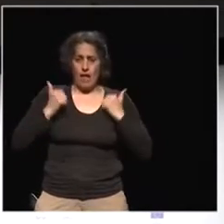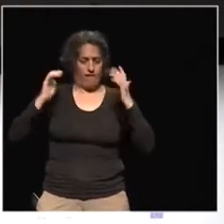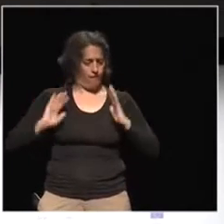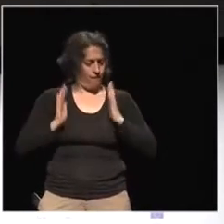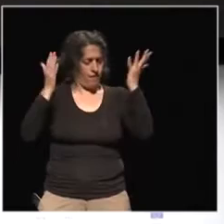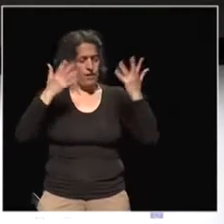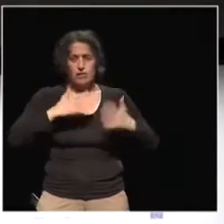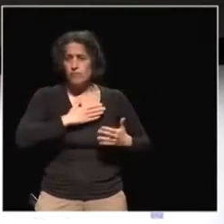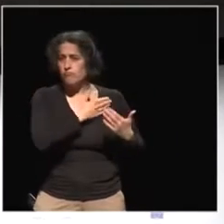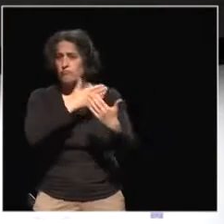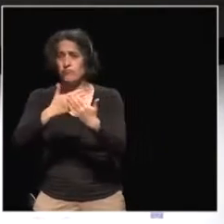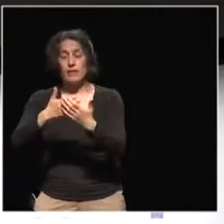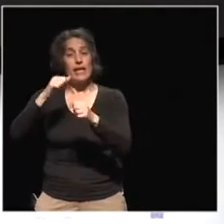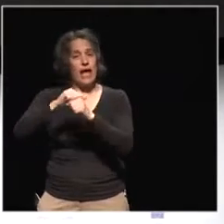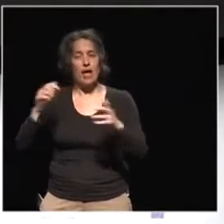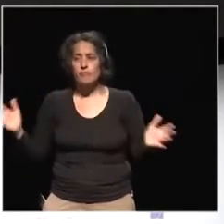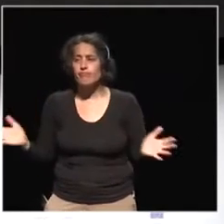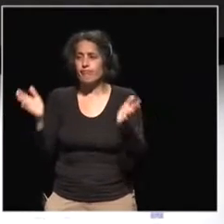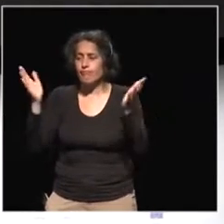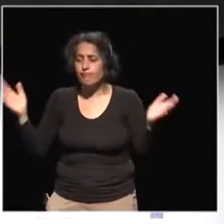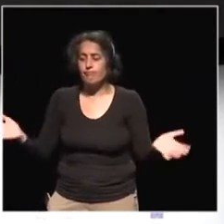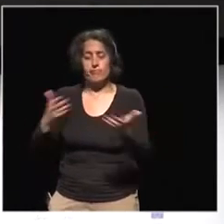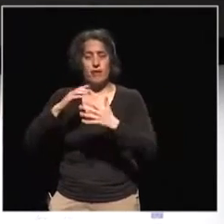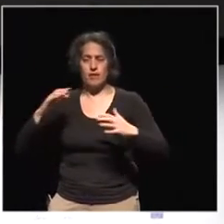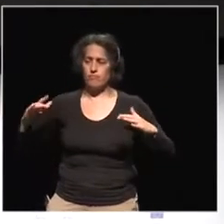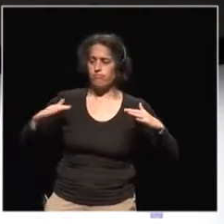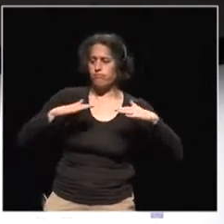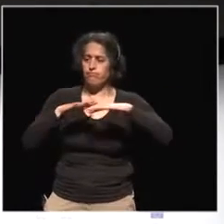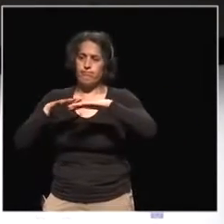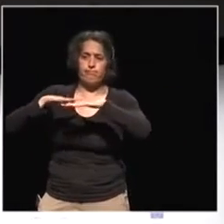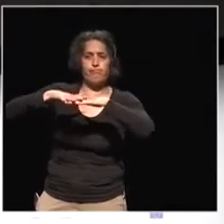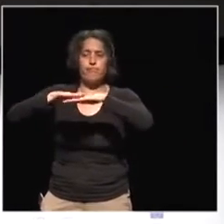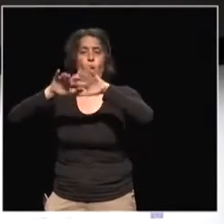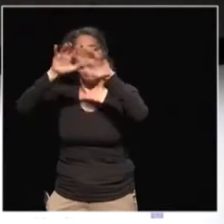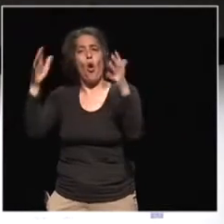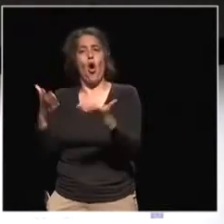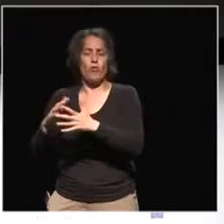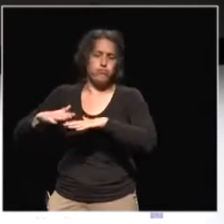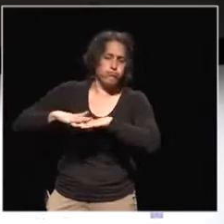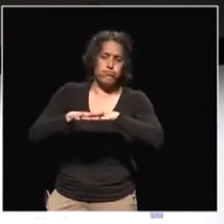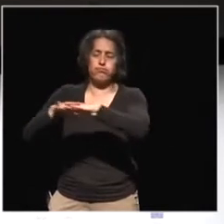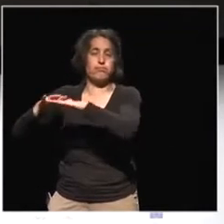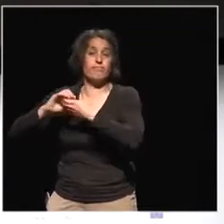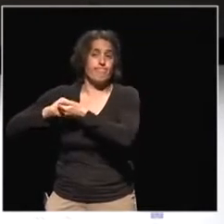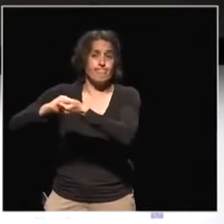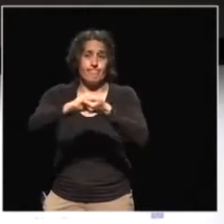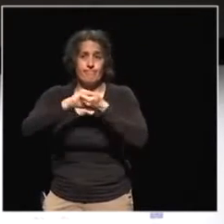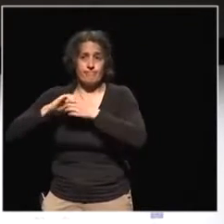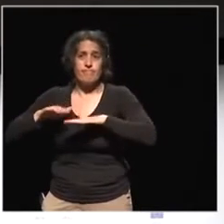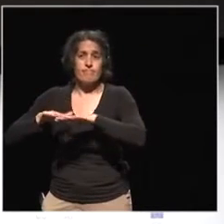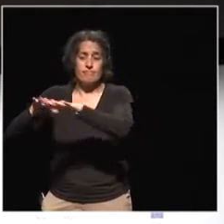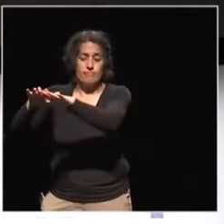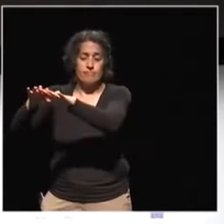sudden a World Movement breakout. We won't create a World Citizens Movement. But what we can certainly do, as